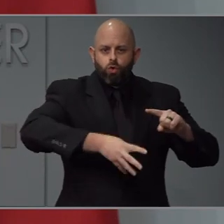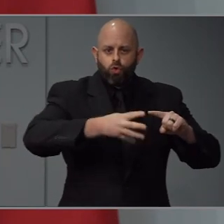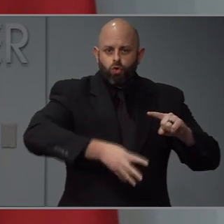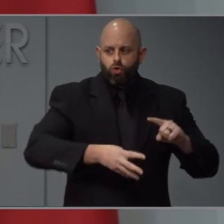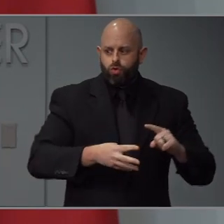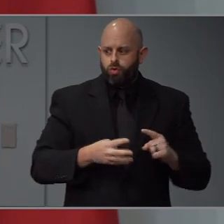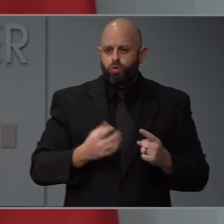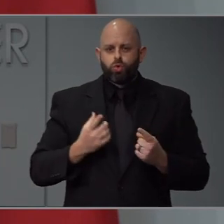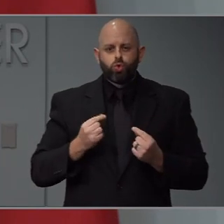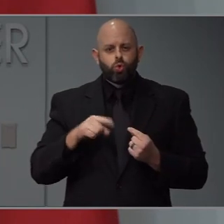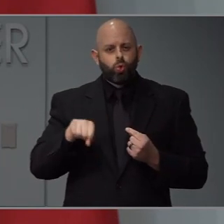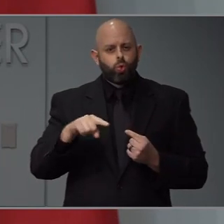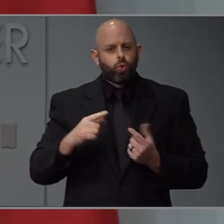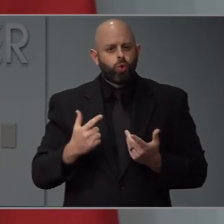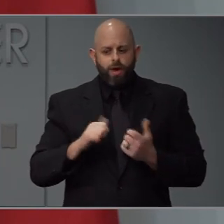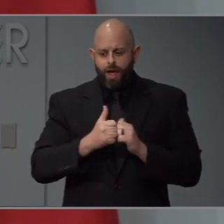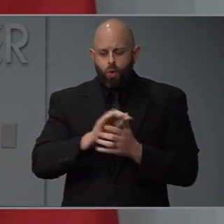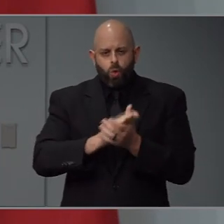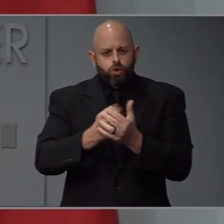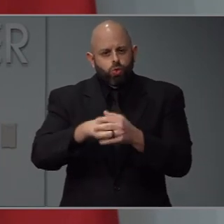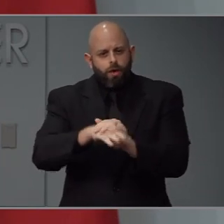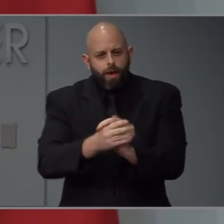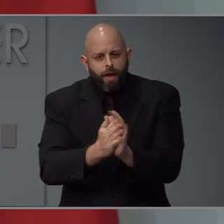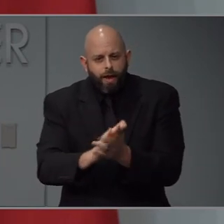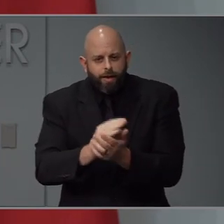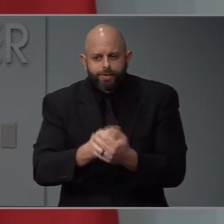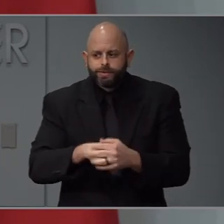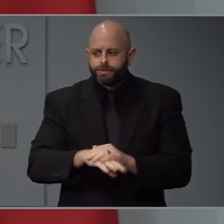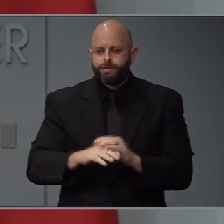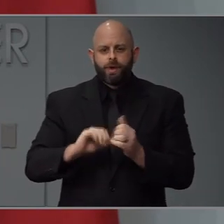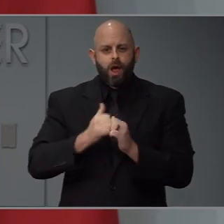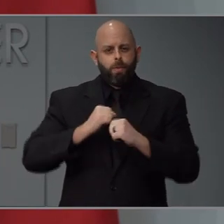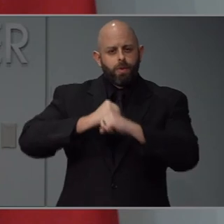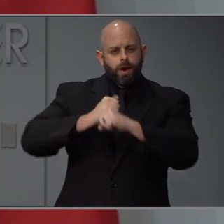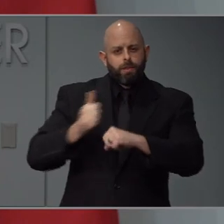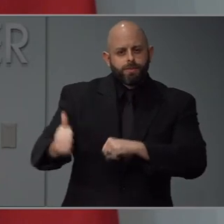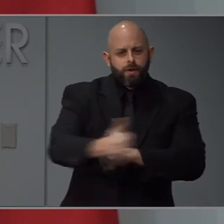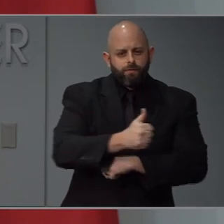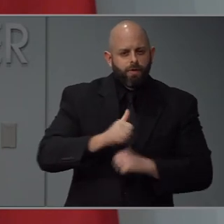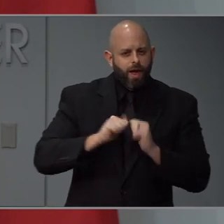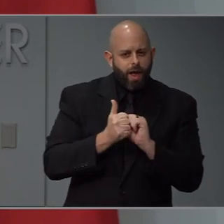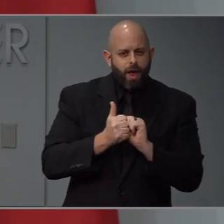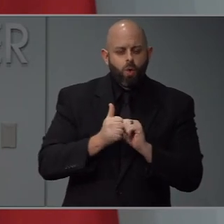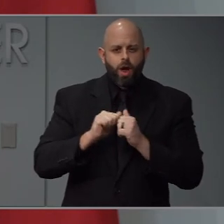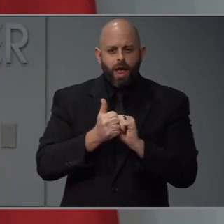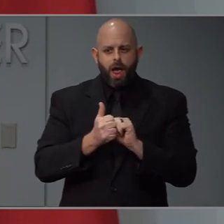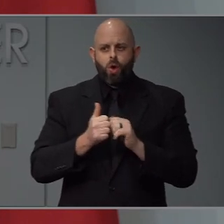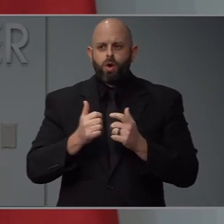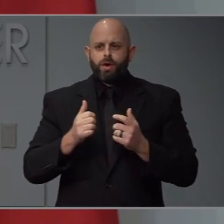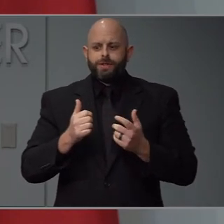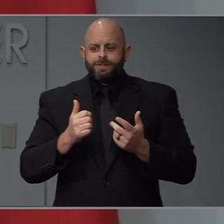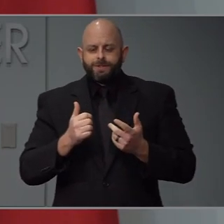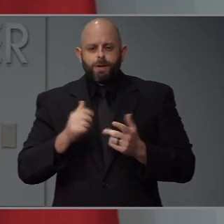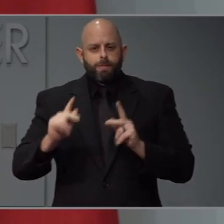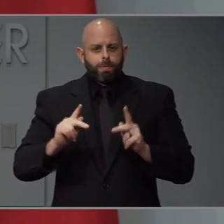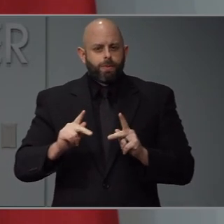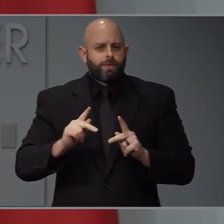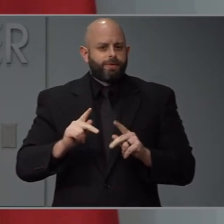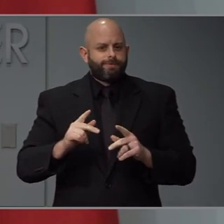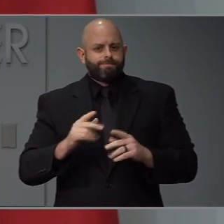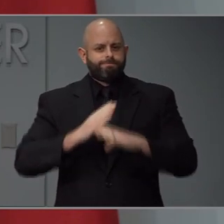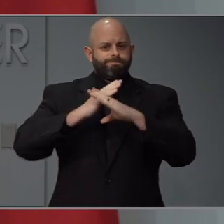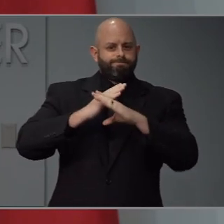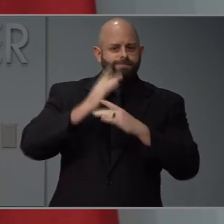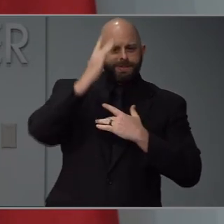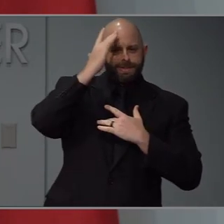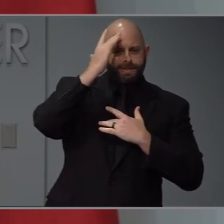virus to affect them and then the community at large? And what do you think can be done to slow the spread among them? And can the state open other types